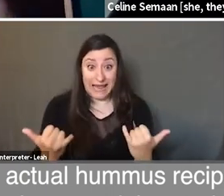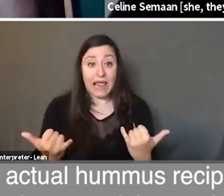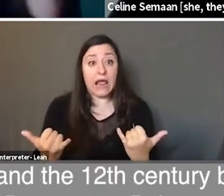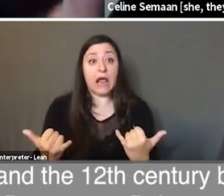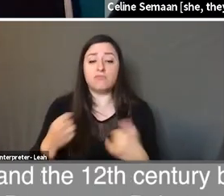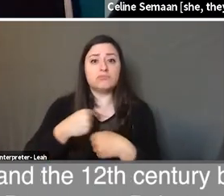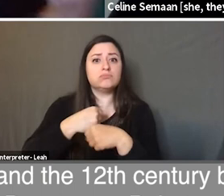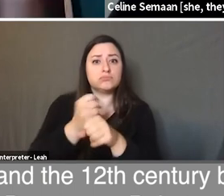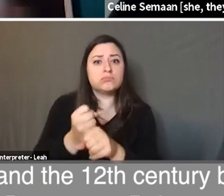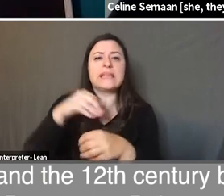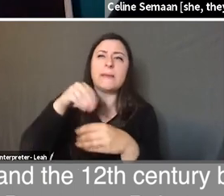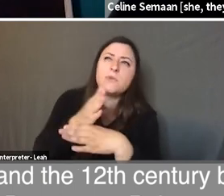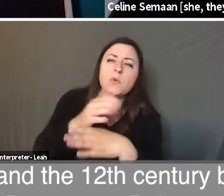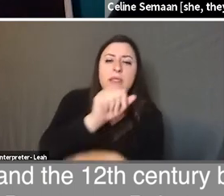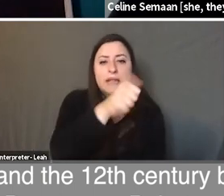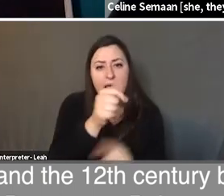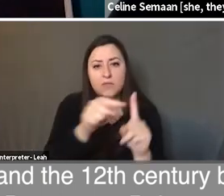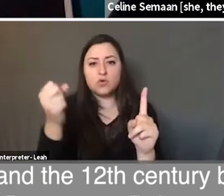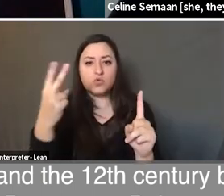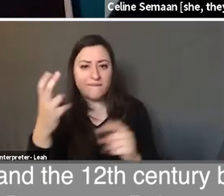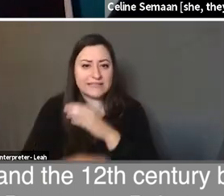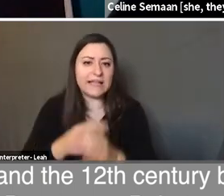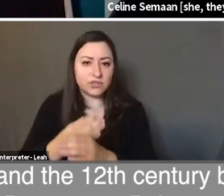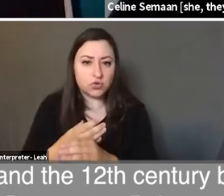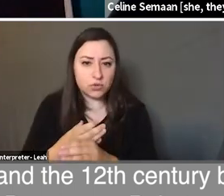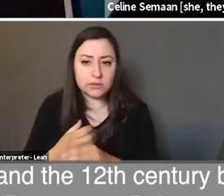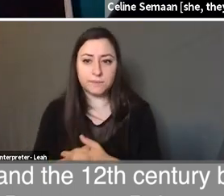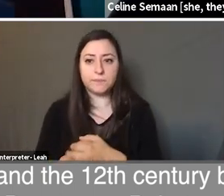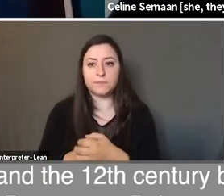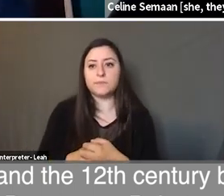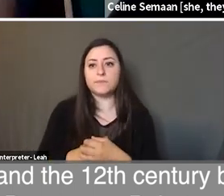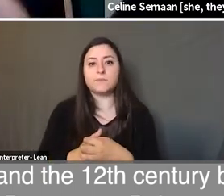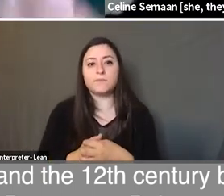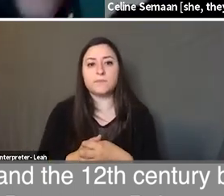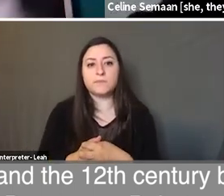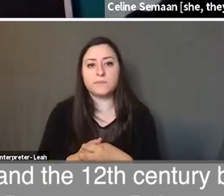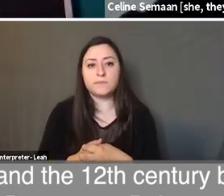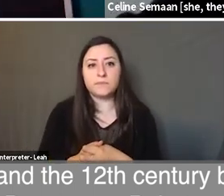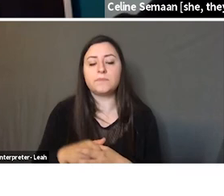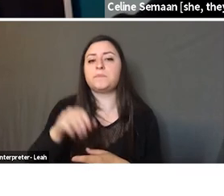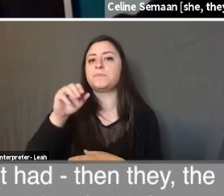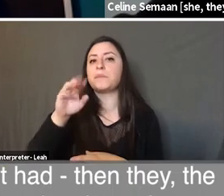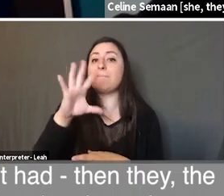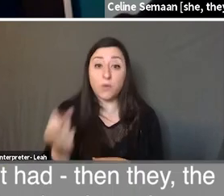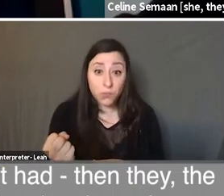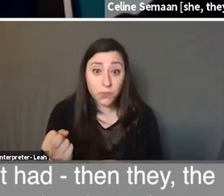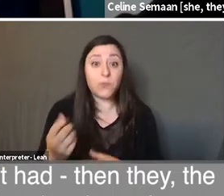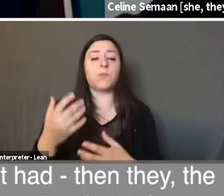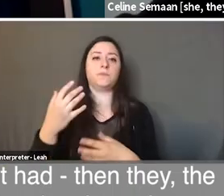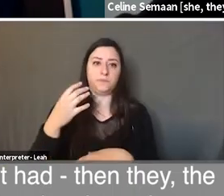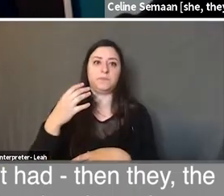elaborated between the 10th and the 12th century between Baghdad, Damascus, Beirut, and Cairo. It